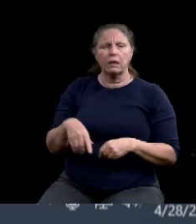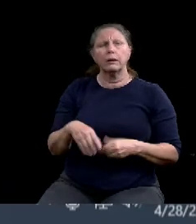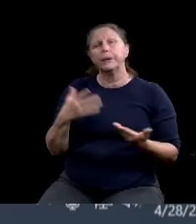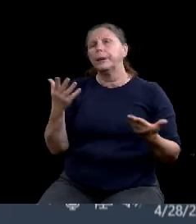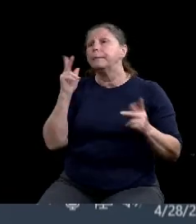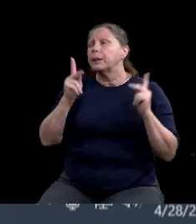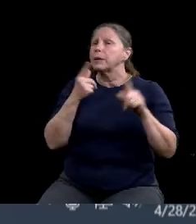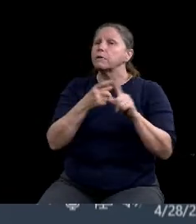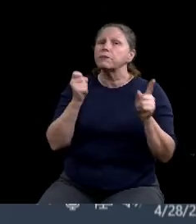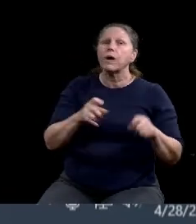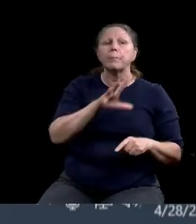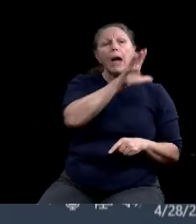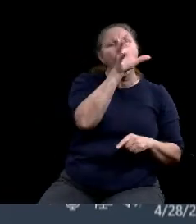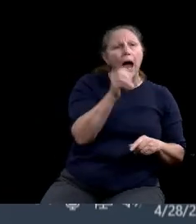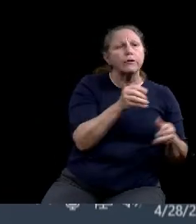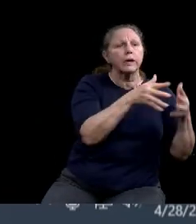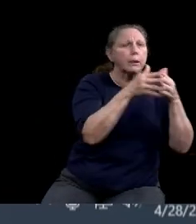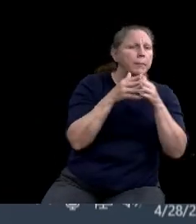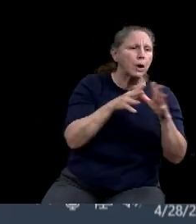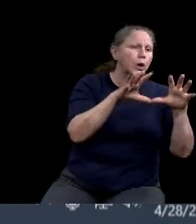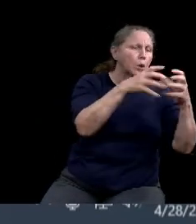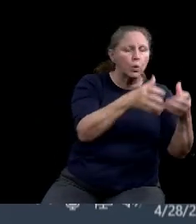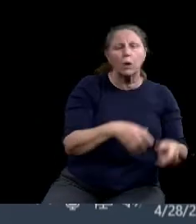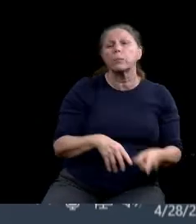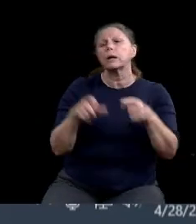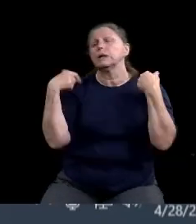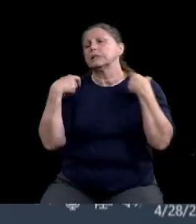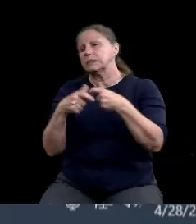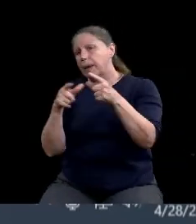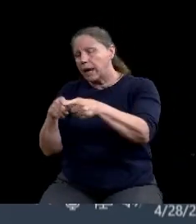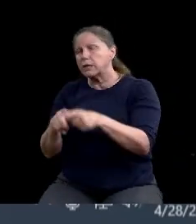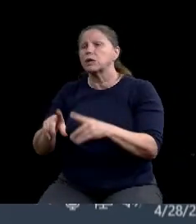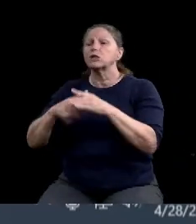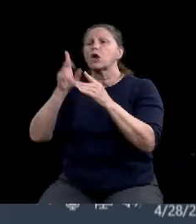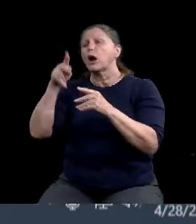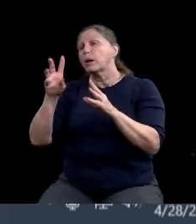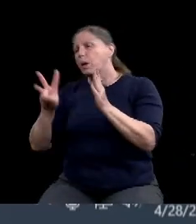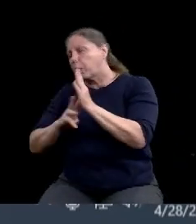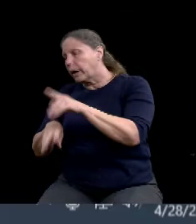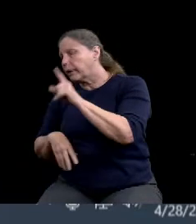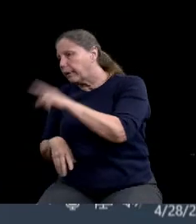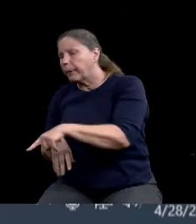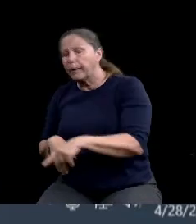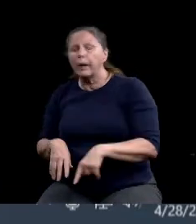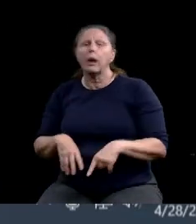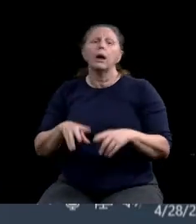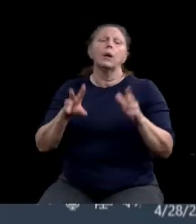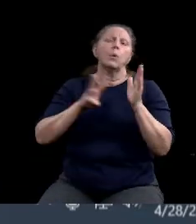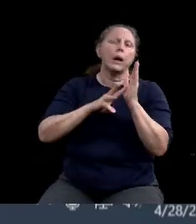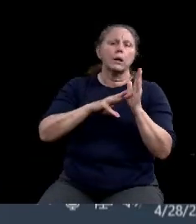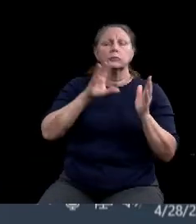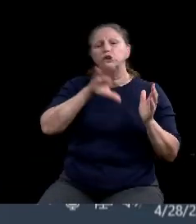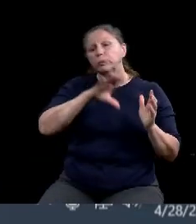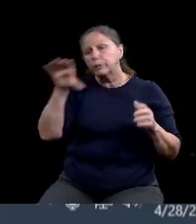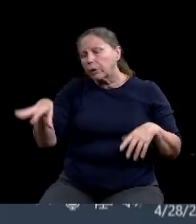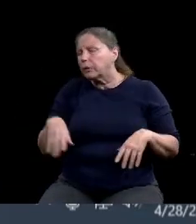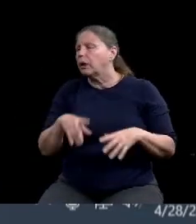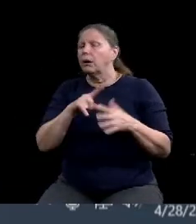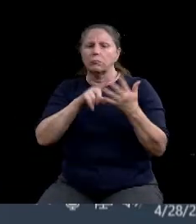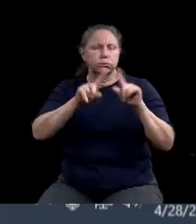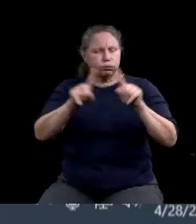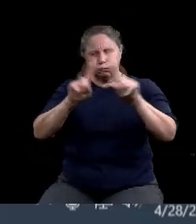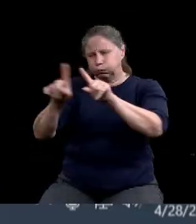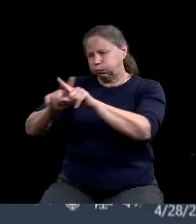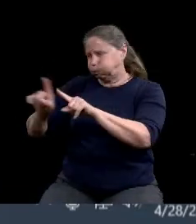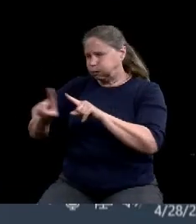Chamber of Commerce, Startup Waco, the Greater Waco Chamber of Commerce. I know we're also inviting, involving people from